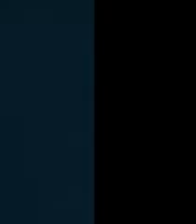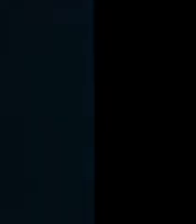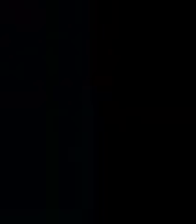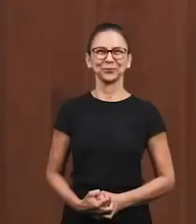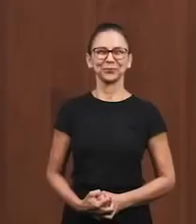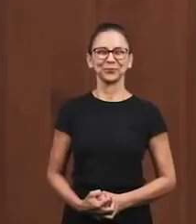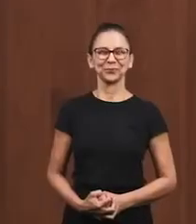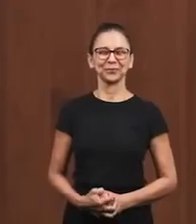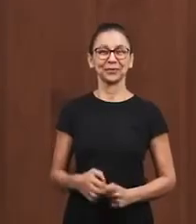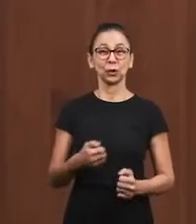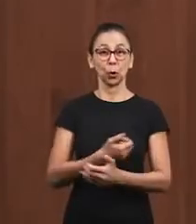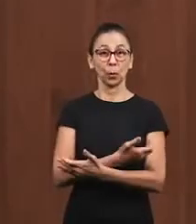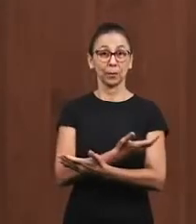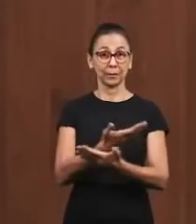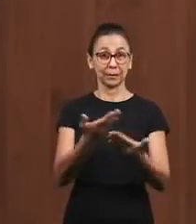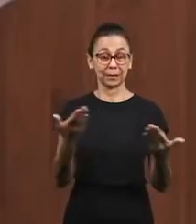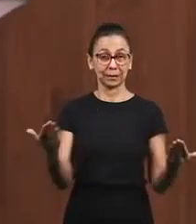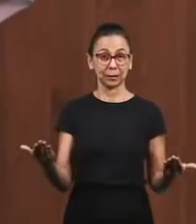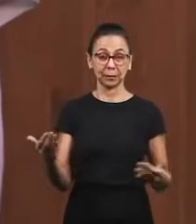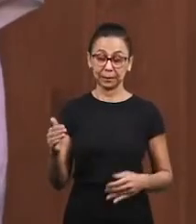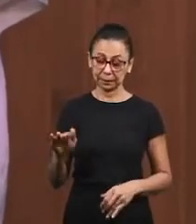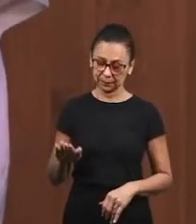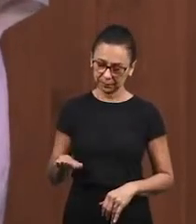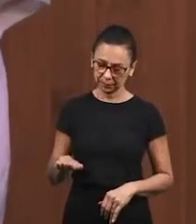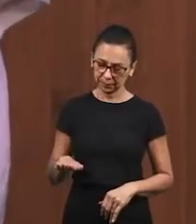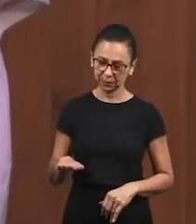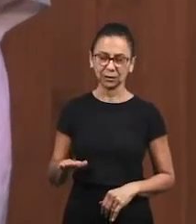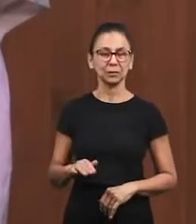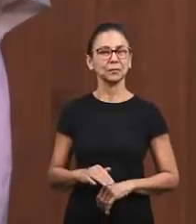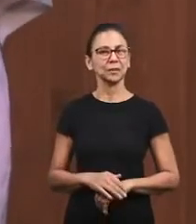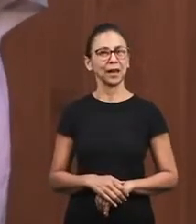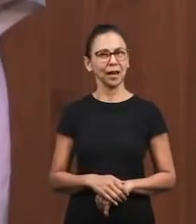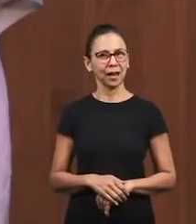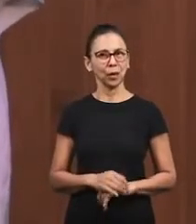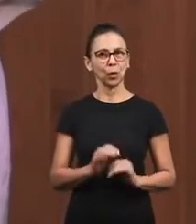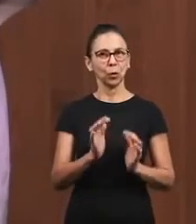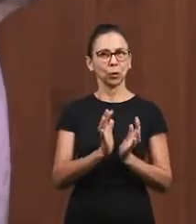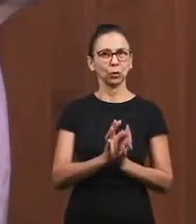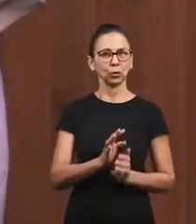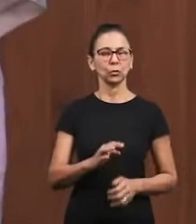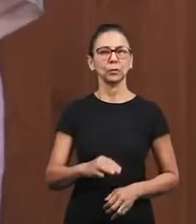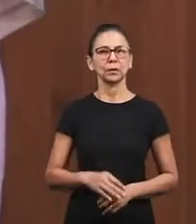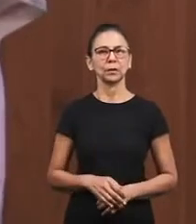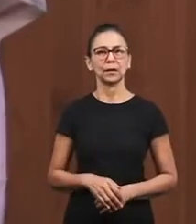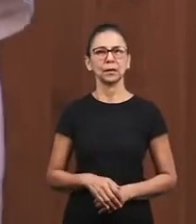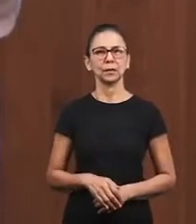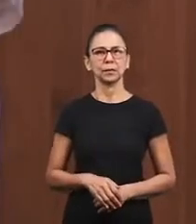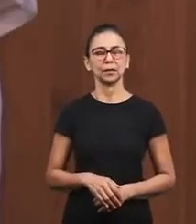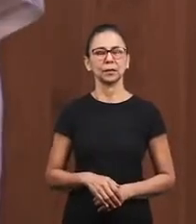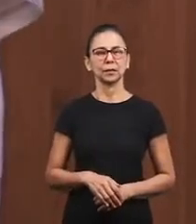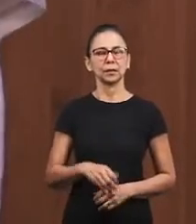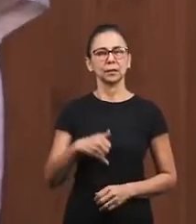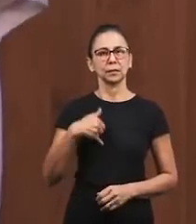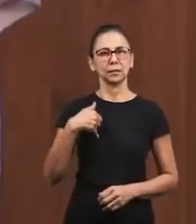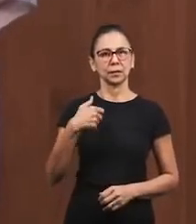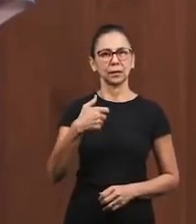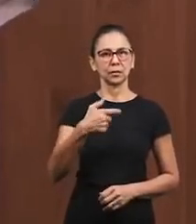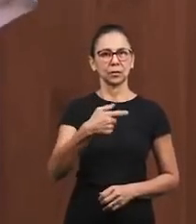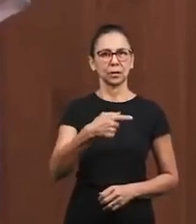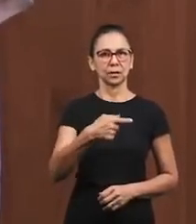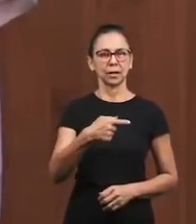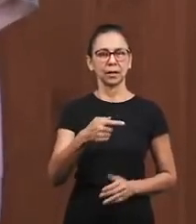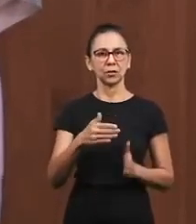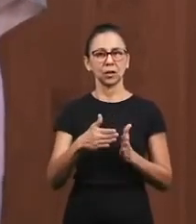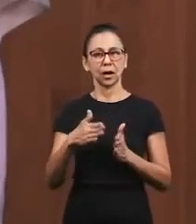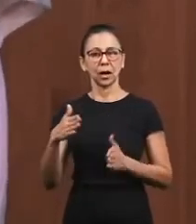We greet the intermediates the class composed of children from 7 to 11 years old with